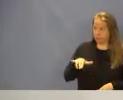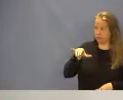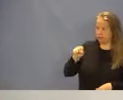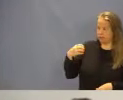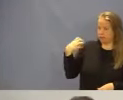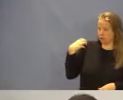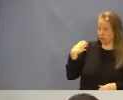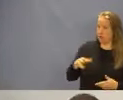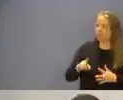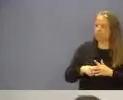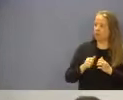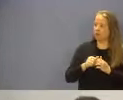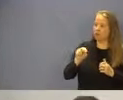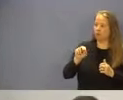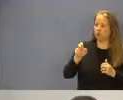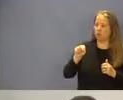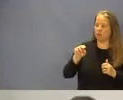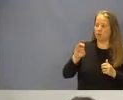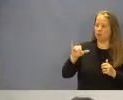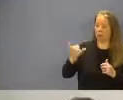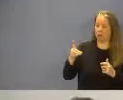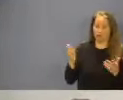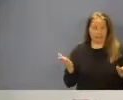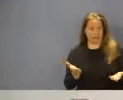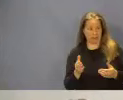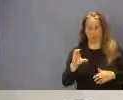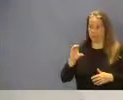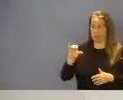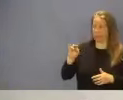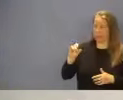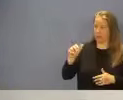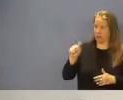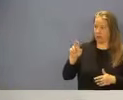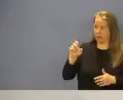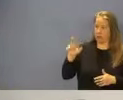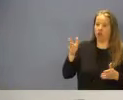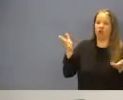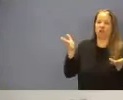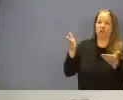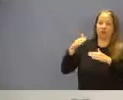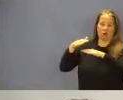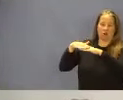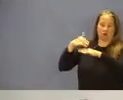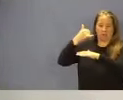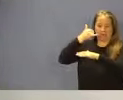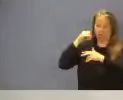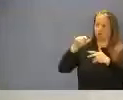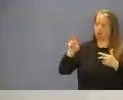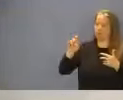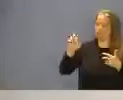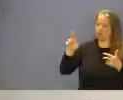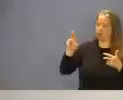Chairman. I'll begin with Norman Boyd. Here. Cynthia Rucker. Here. Roger Folsom.